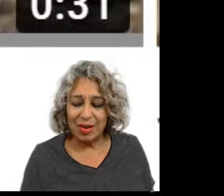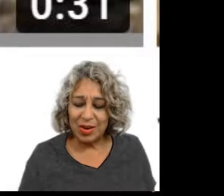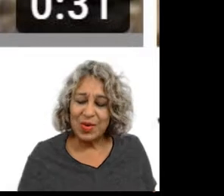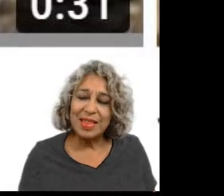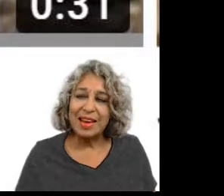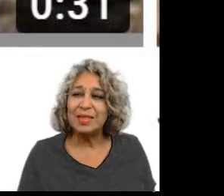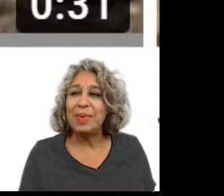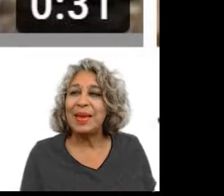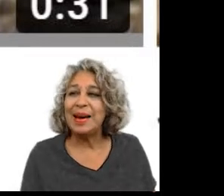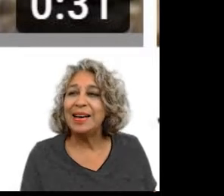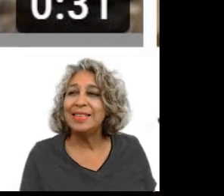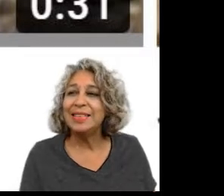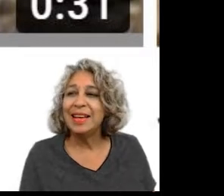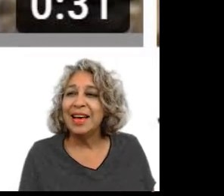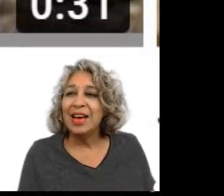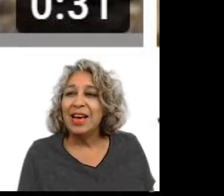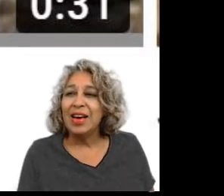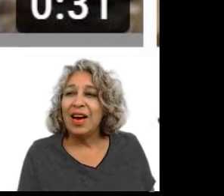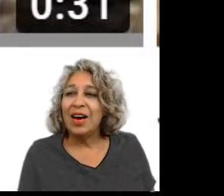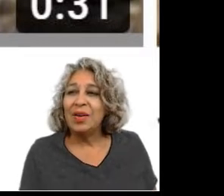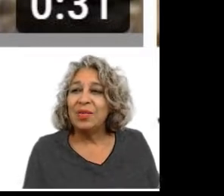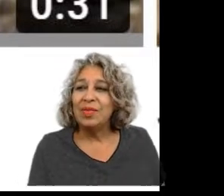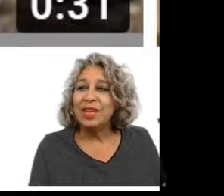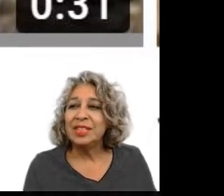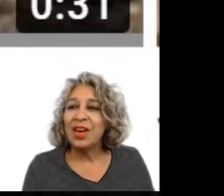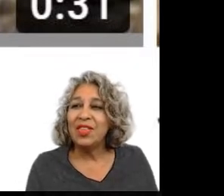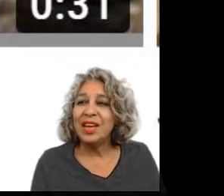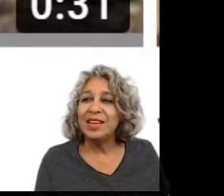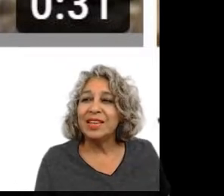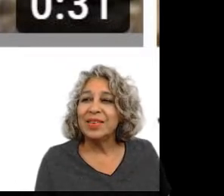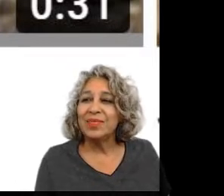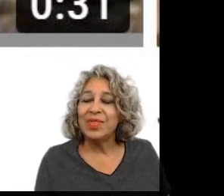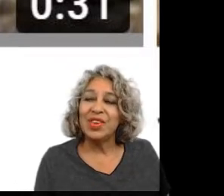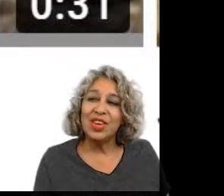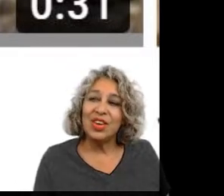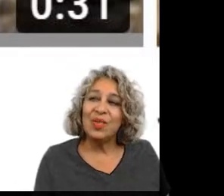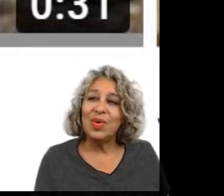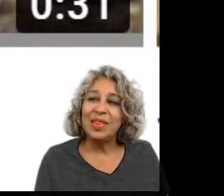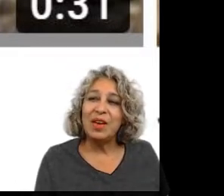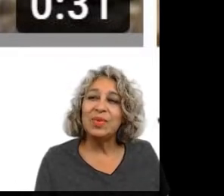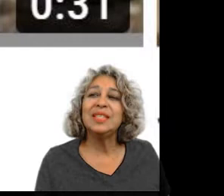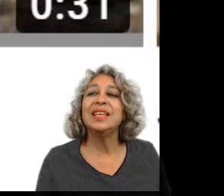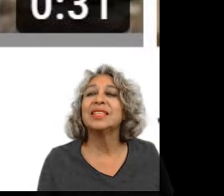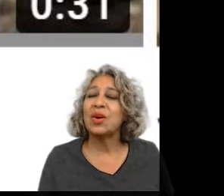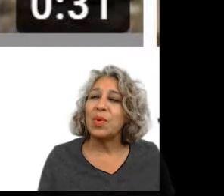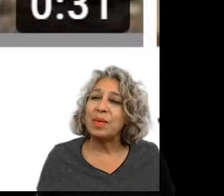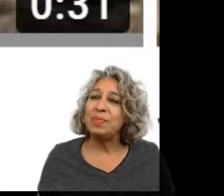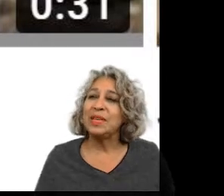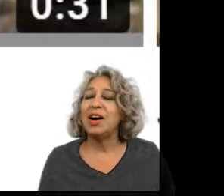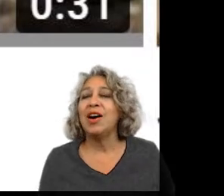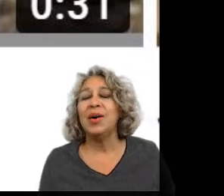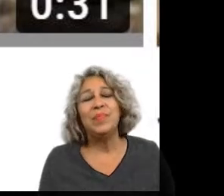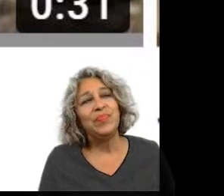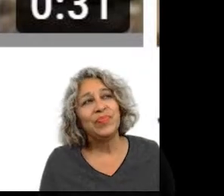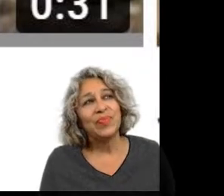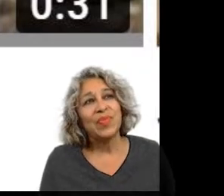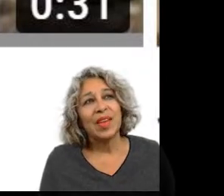reason they're doing that is because they saw that when there was these corrupt